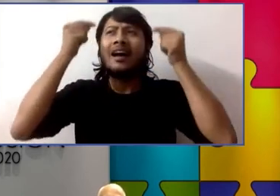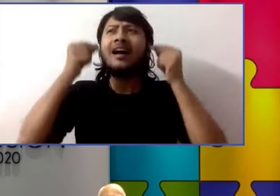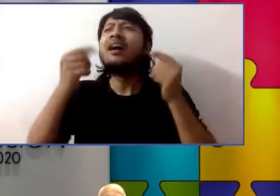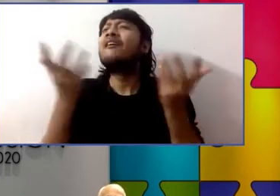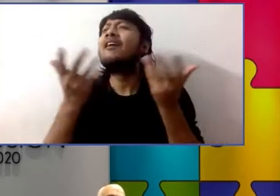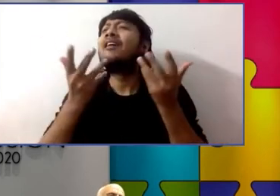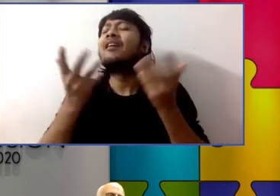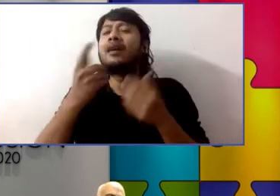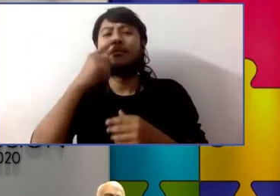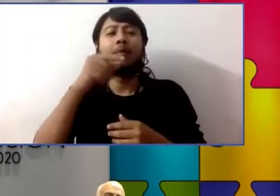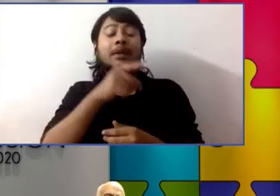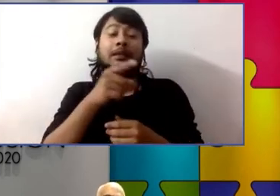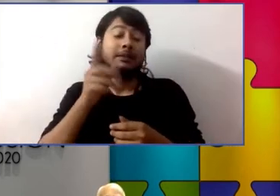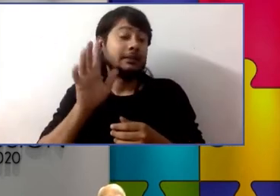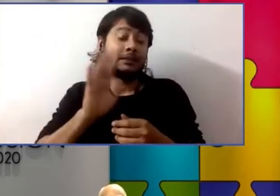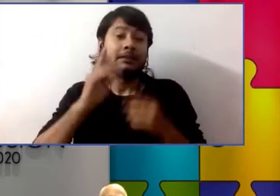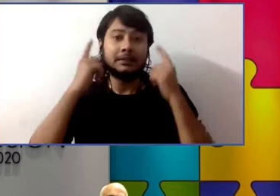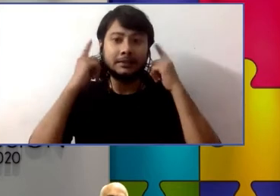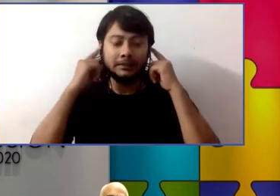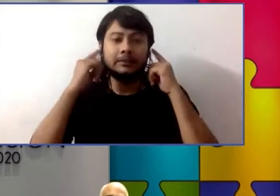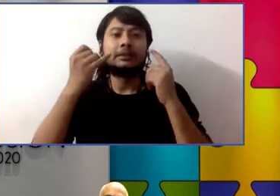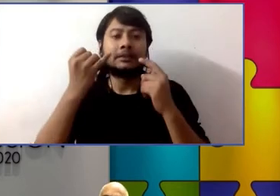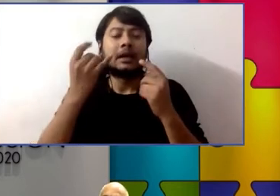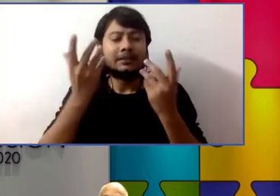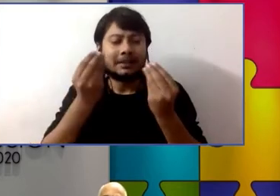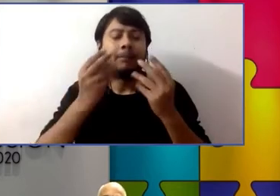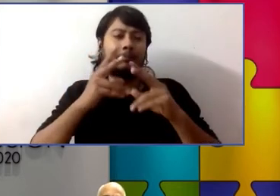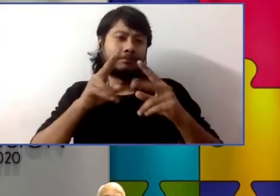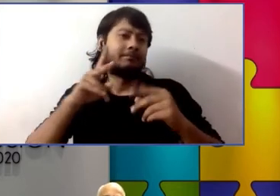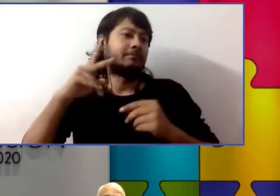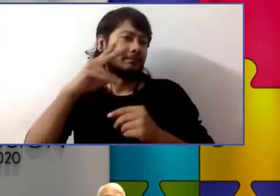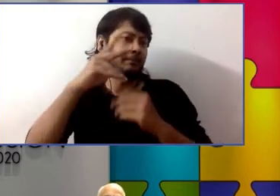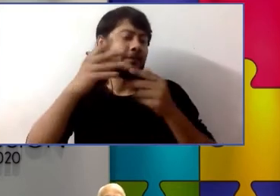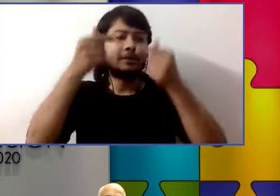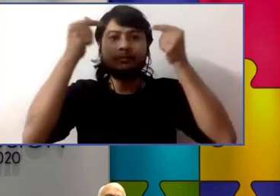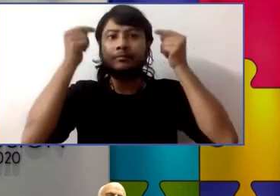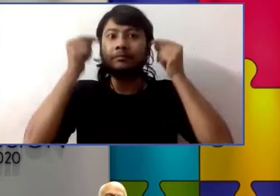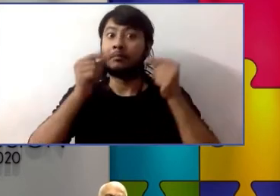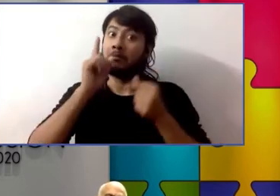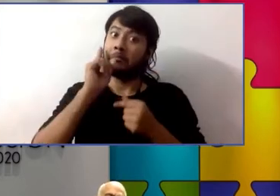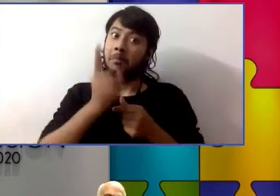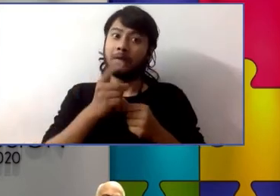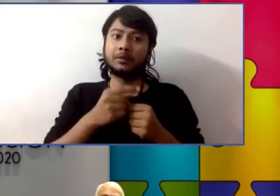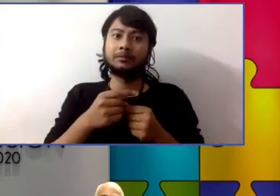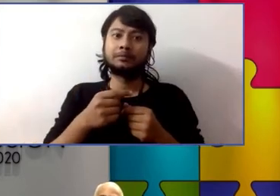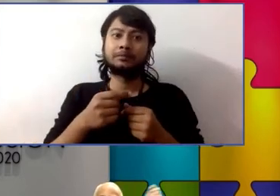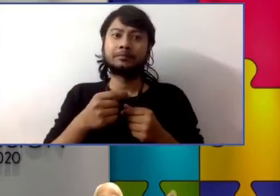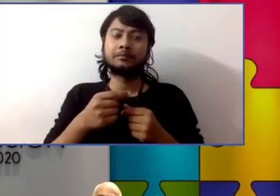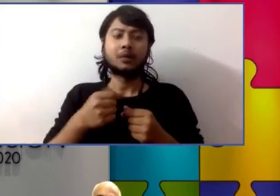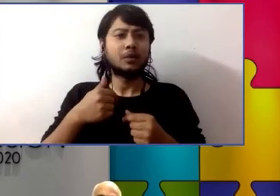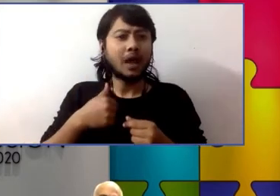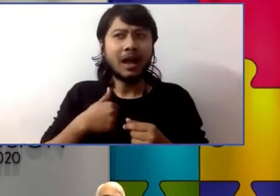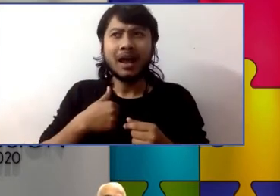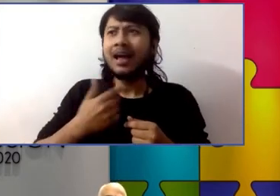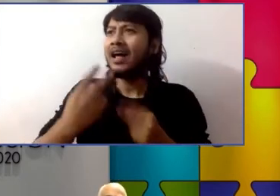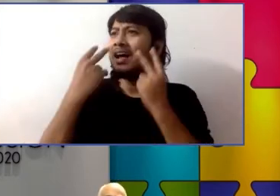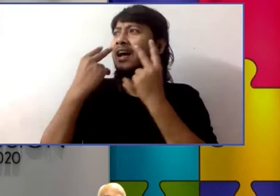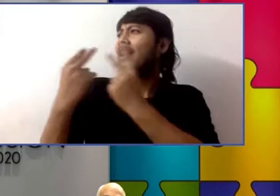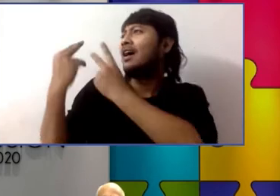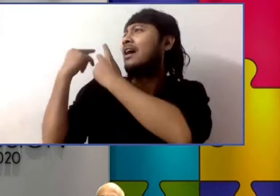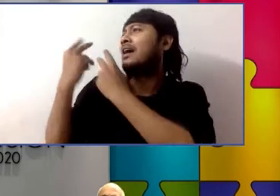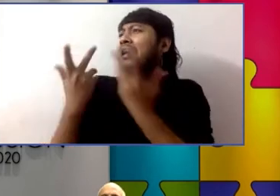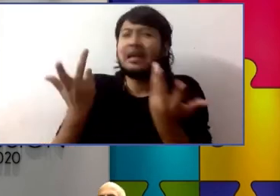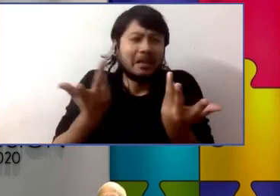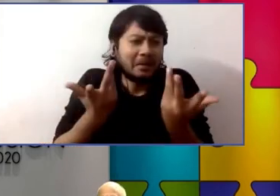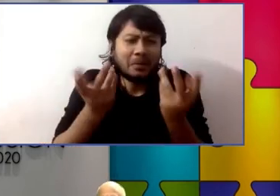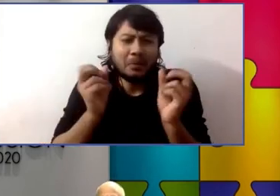that was the boy with the headband that was such a difference but in reality that is such a small difference now that I look back at it and